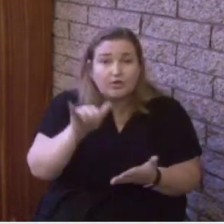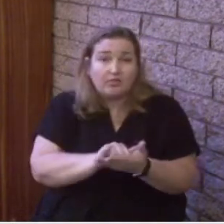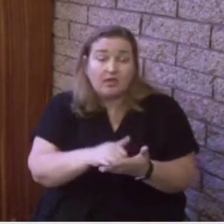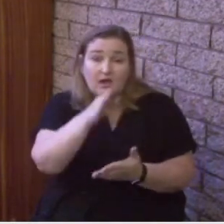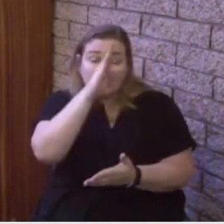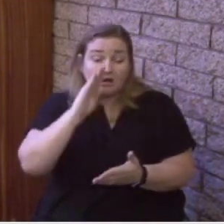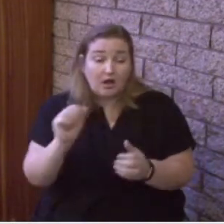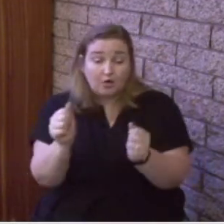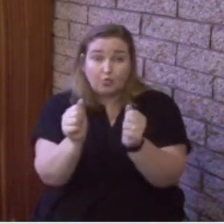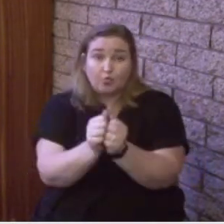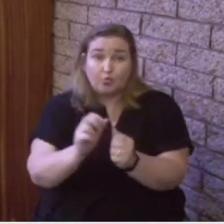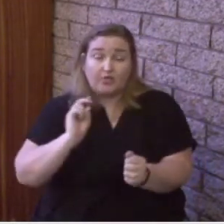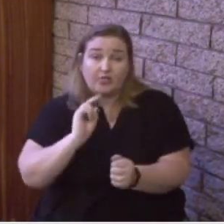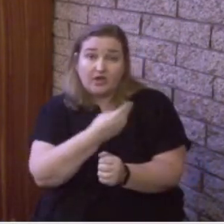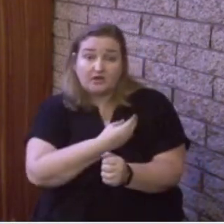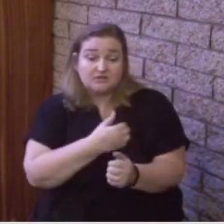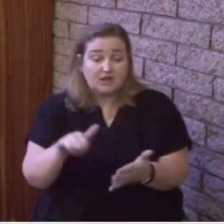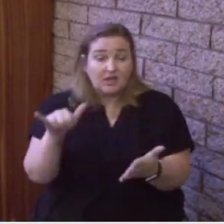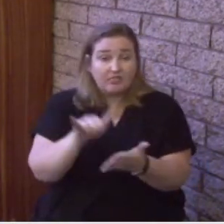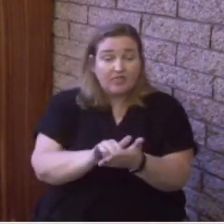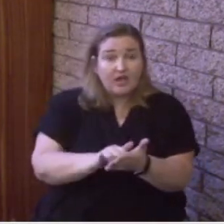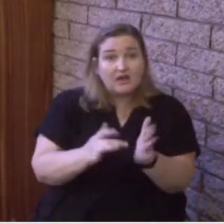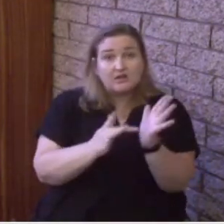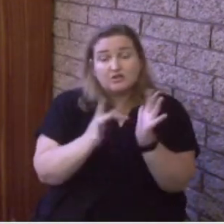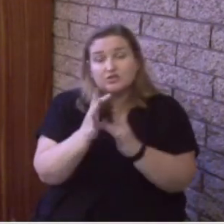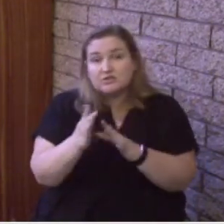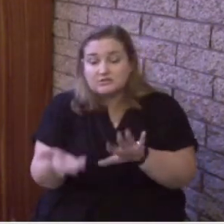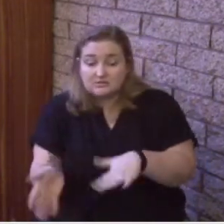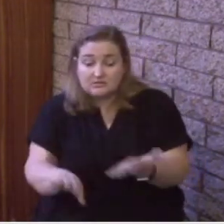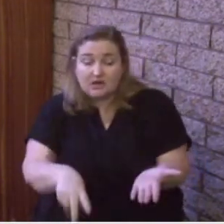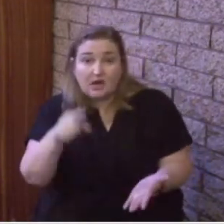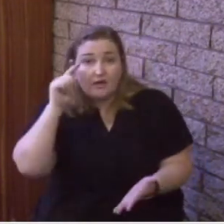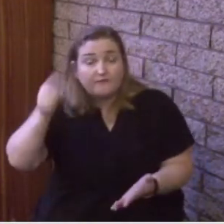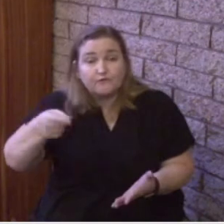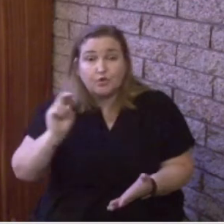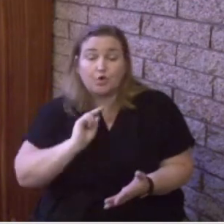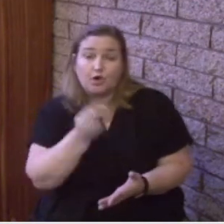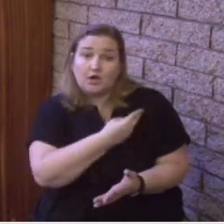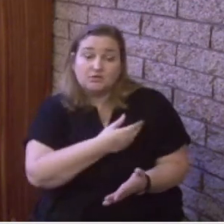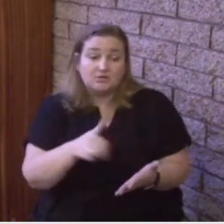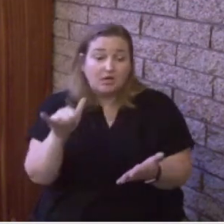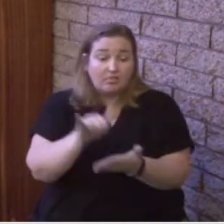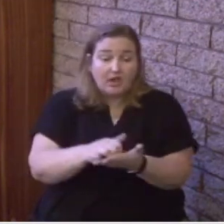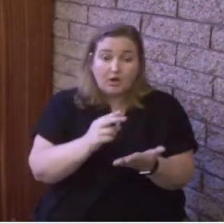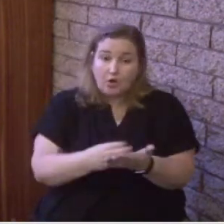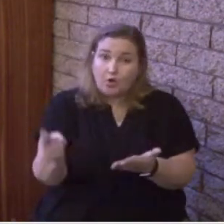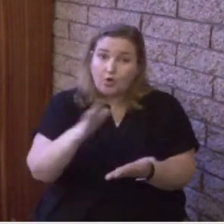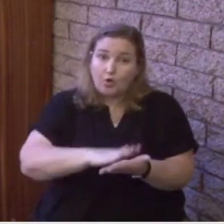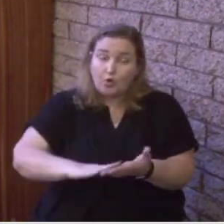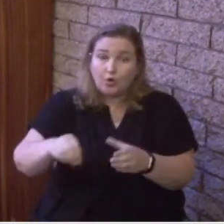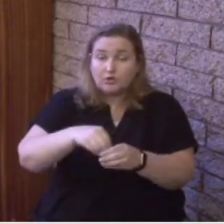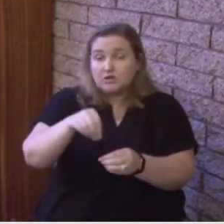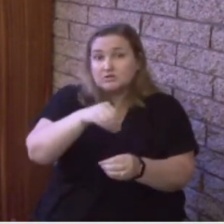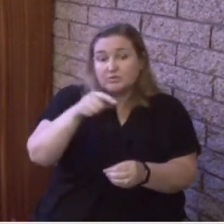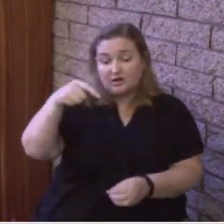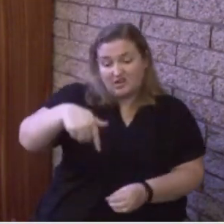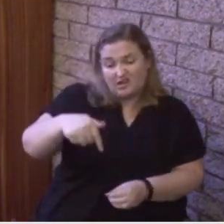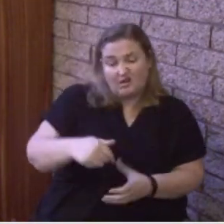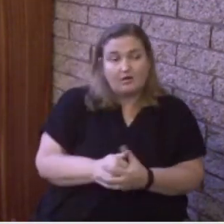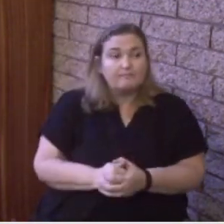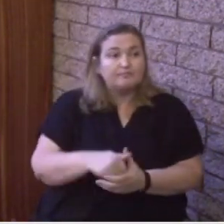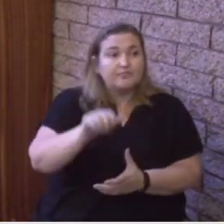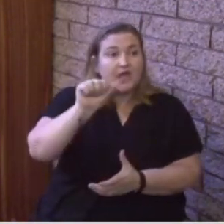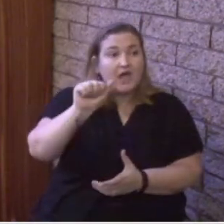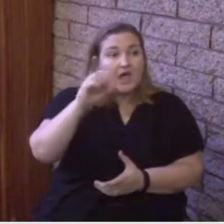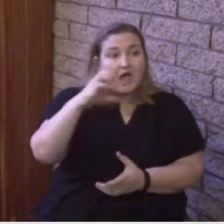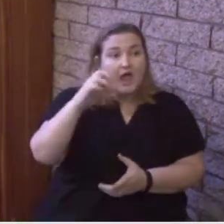died for us and that the Holy Spirit is amongst us. Acts chapter 4, 31 through 35 says this, and